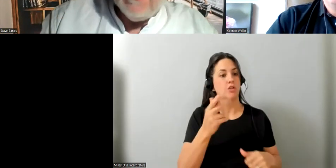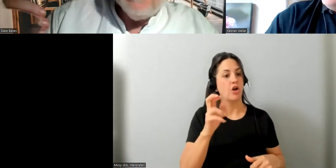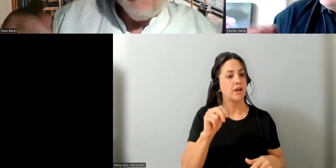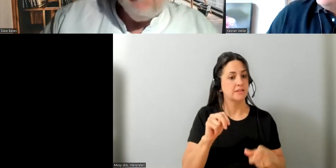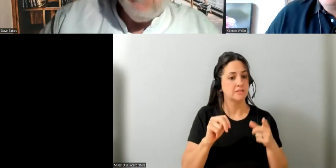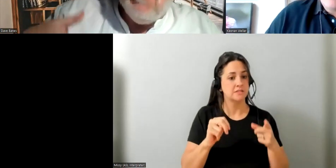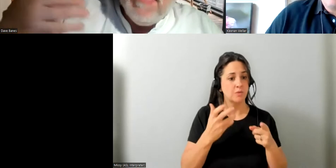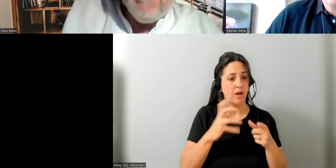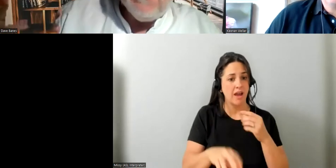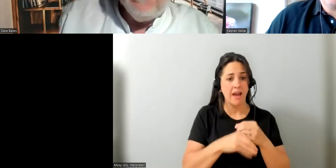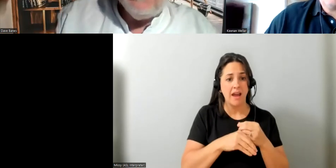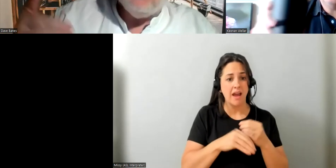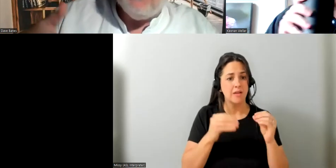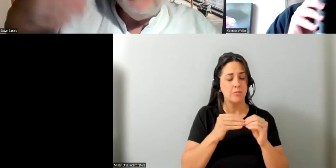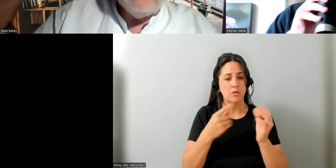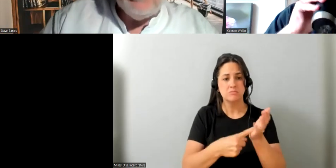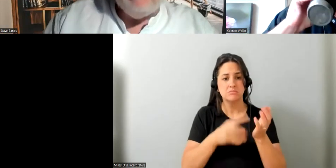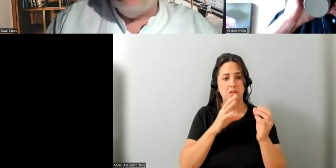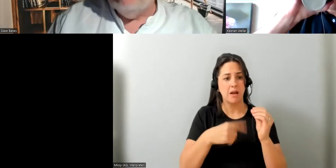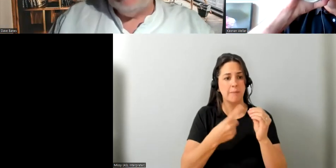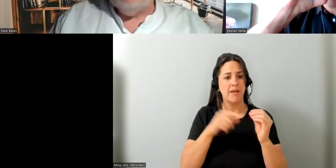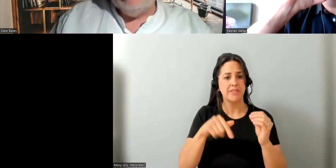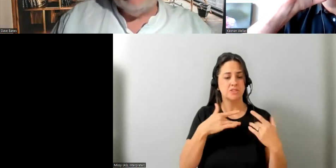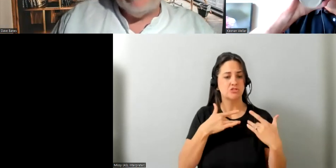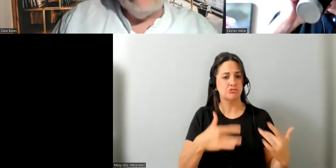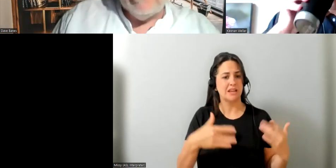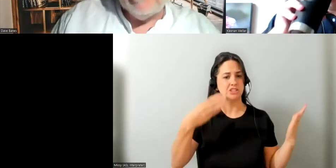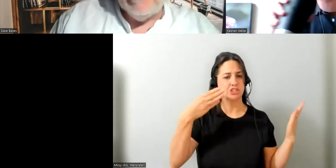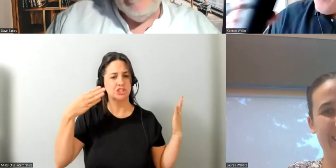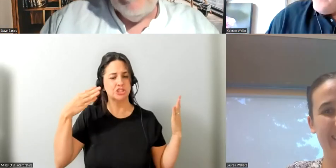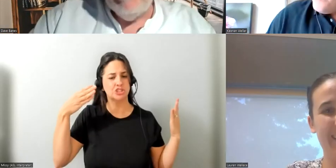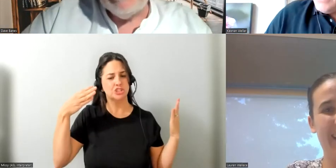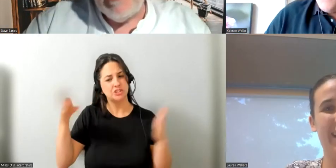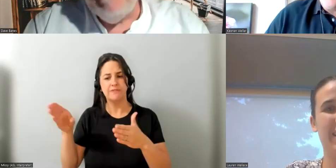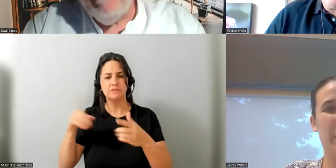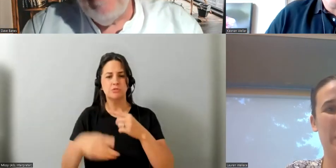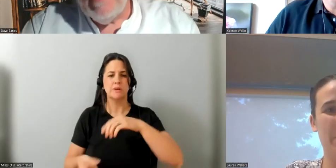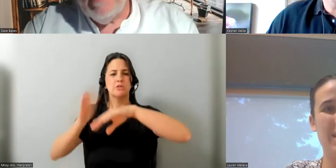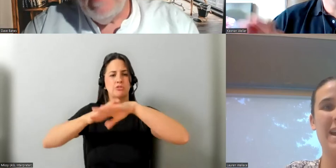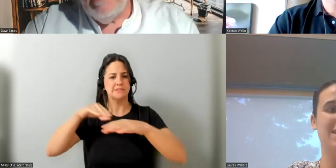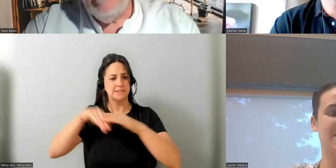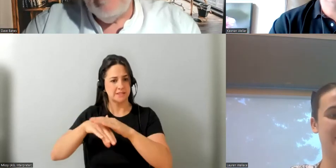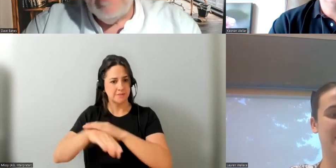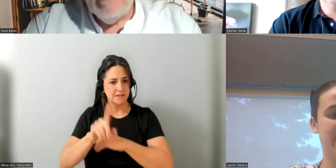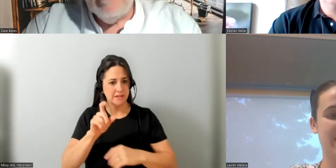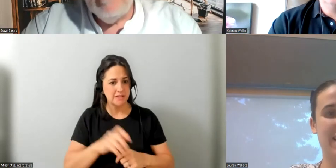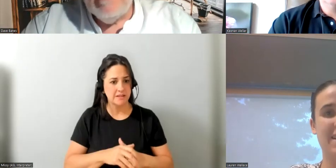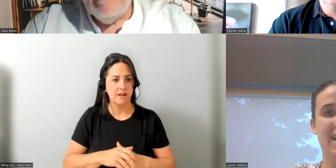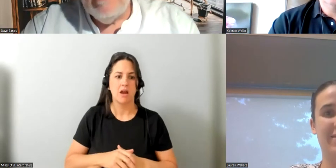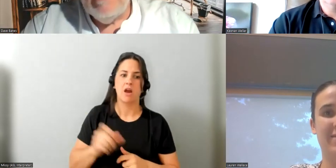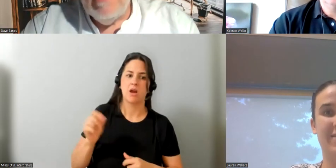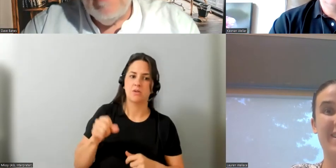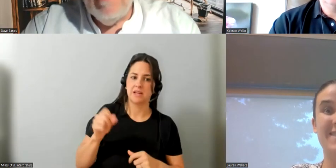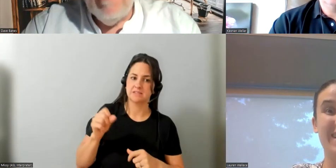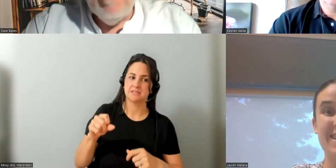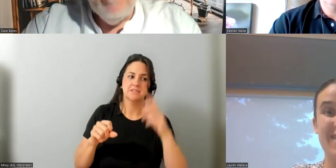add anything and just more about beside this trend this shift towards increased accessibility that we're seeing yeah so i was gonna say